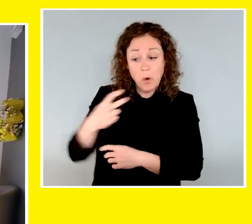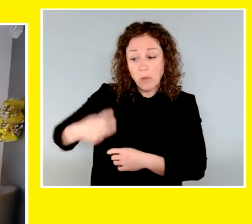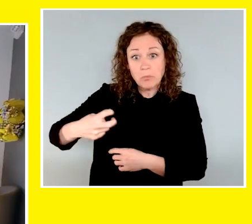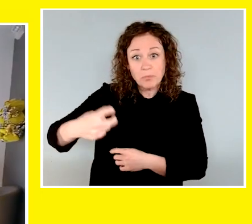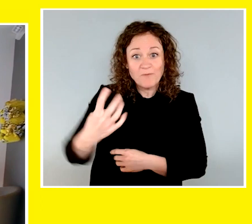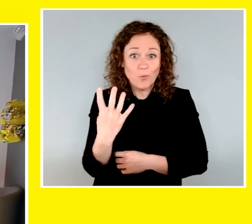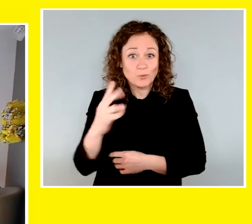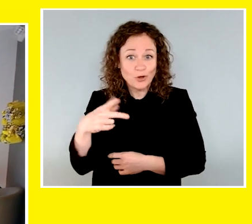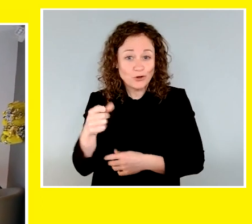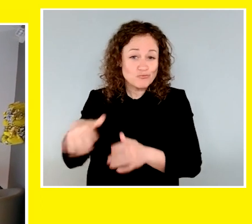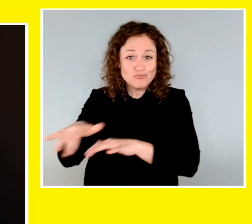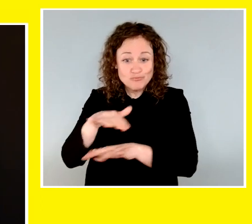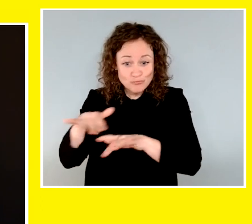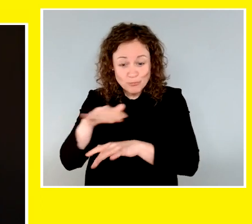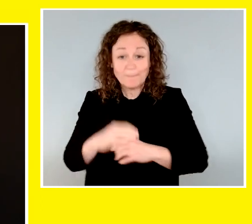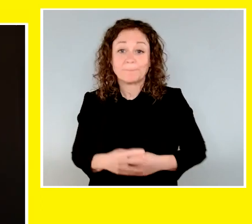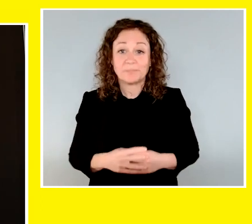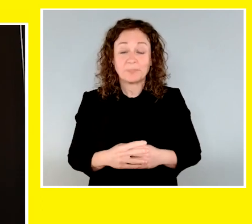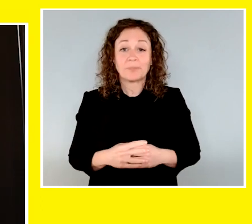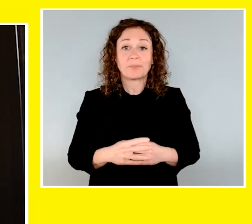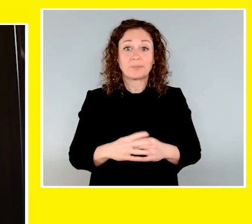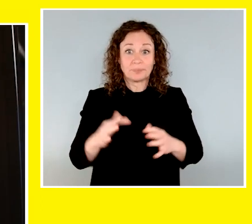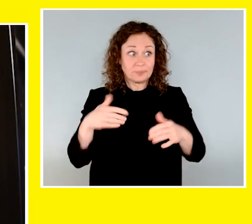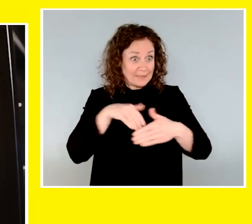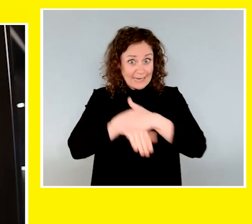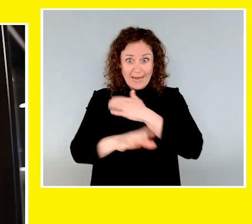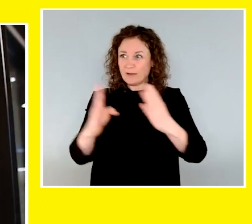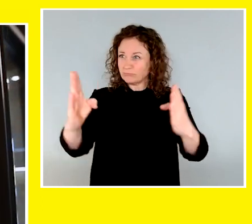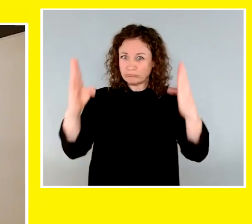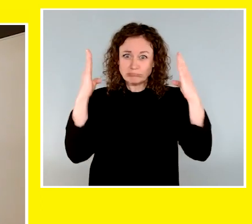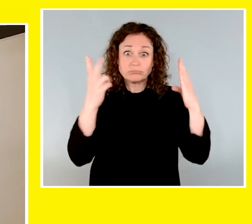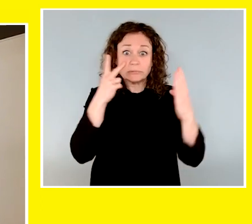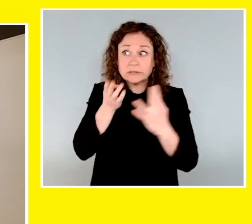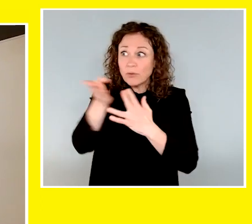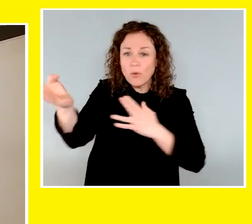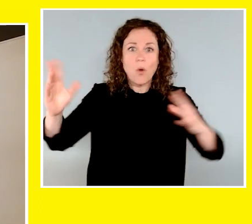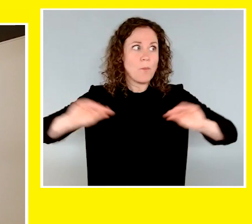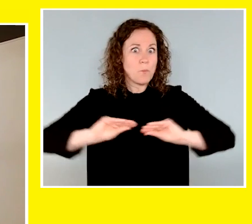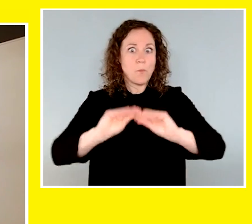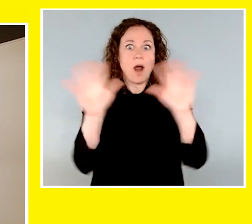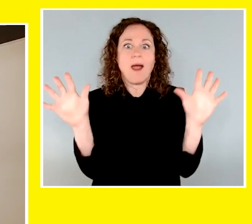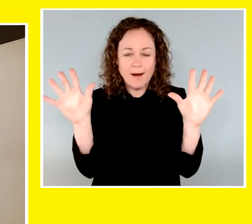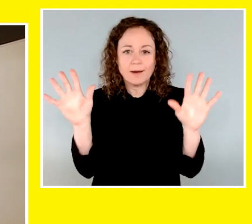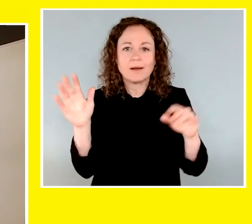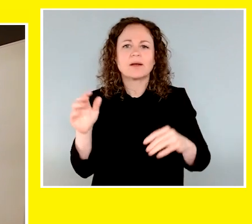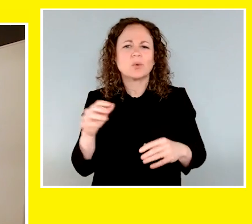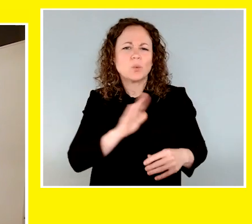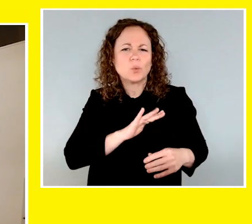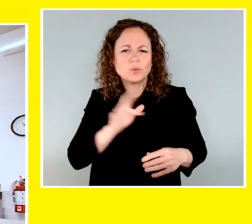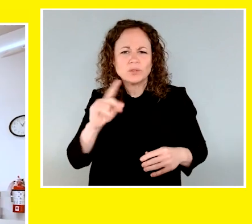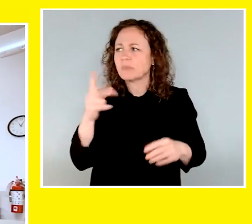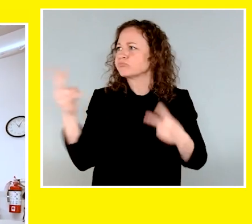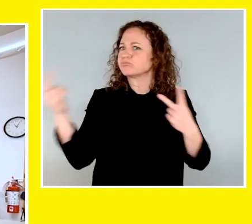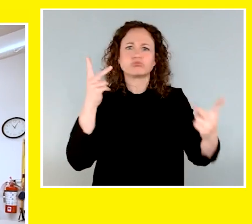four dogs. The fronts of the pods are made out of glass to allow the space to be filled with light so dogs can see staff